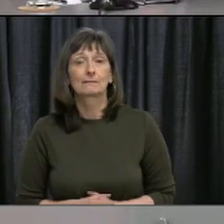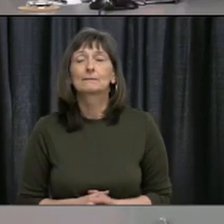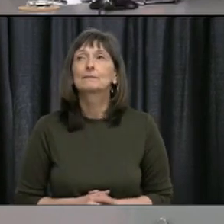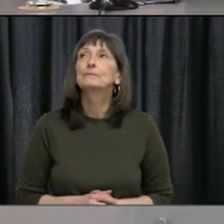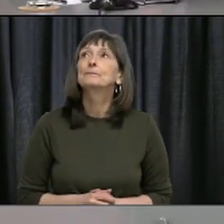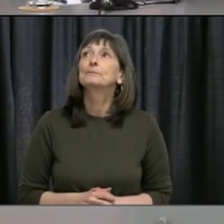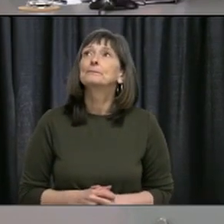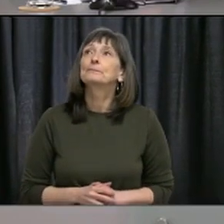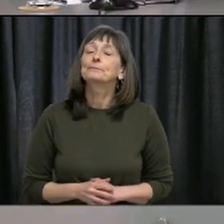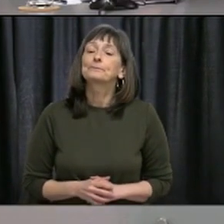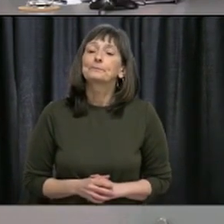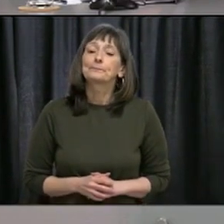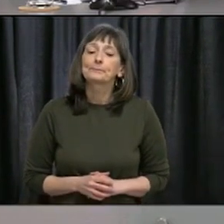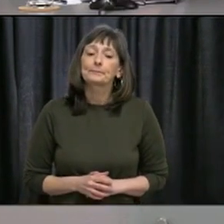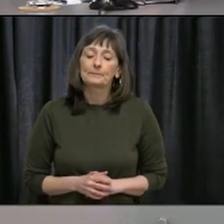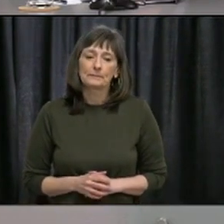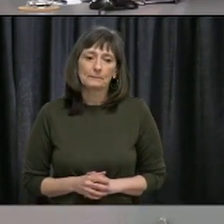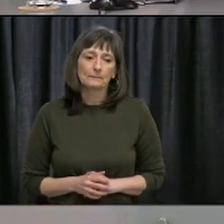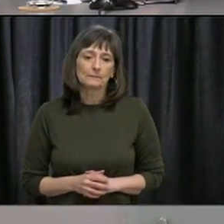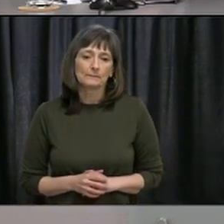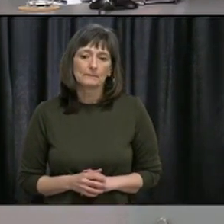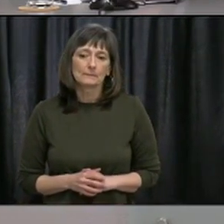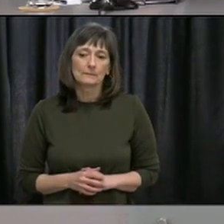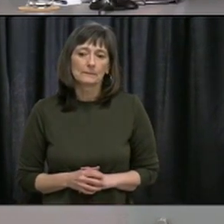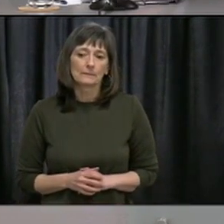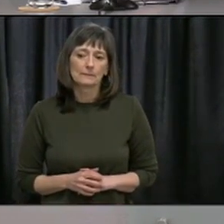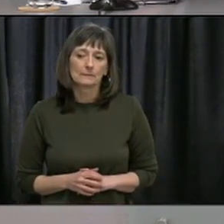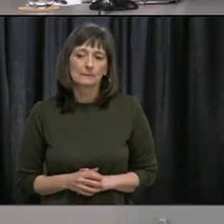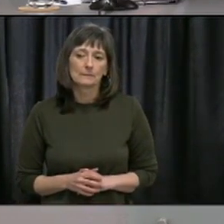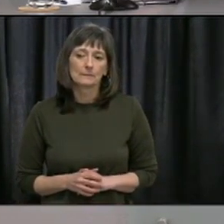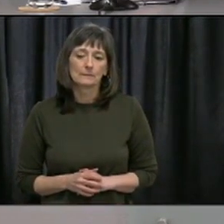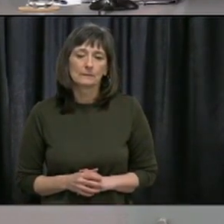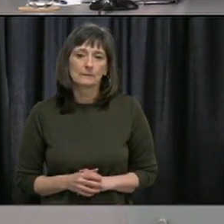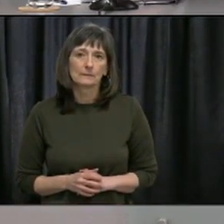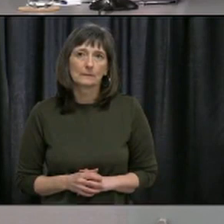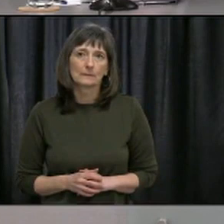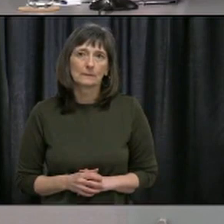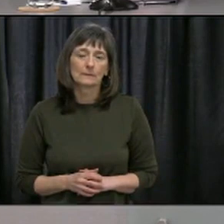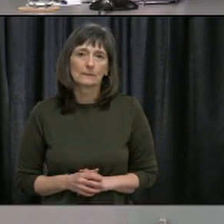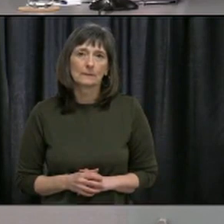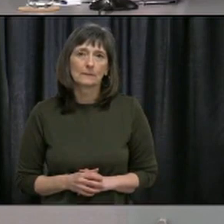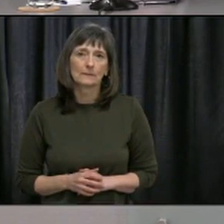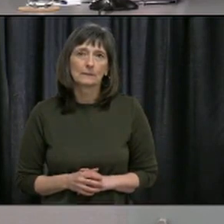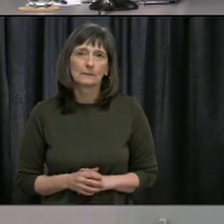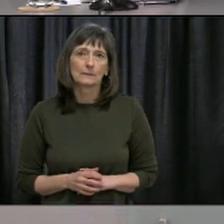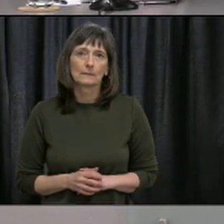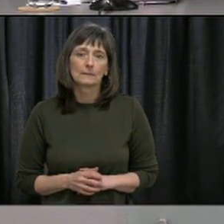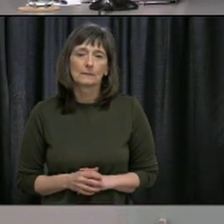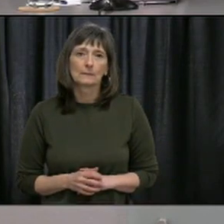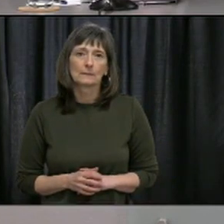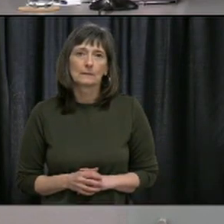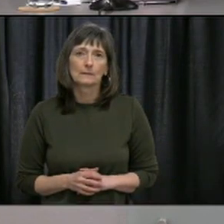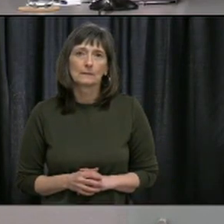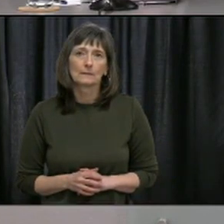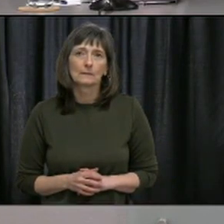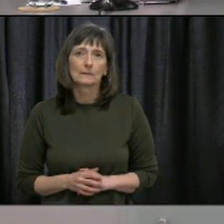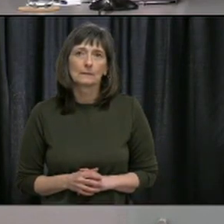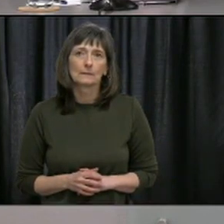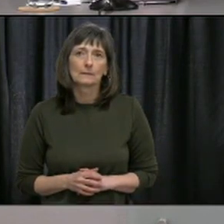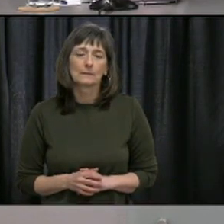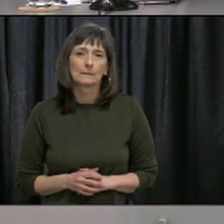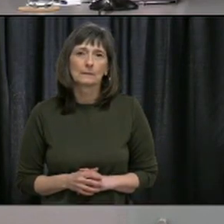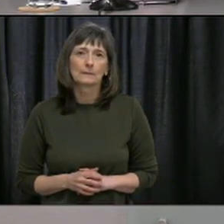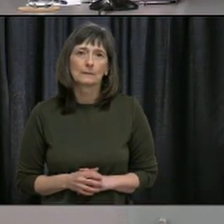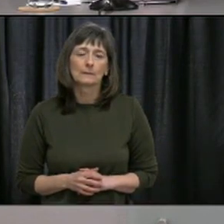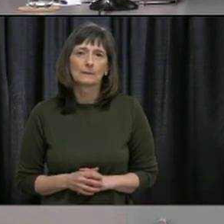Premier, the leadership race for your party has been put off once again. You said you wanted to steer the ship while Labrador